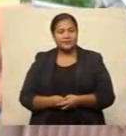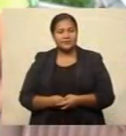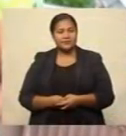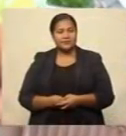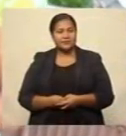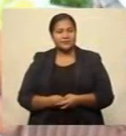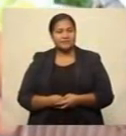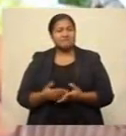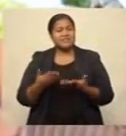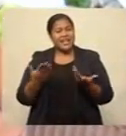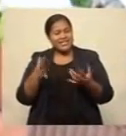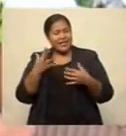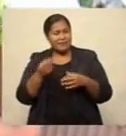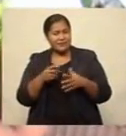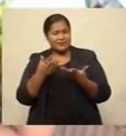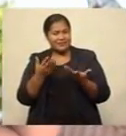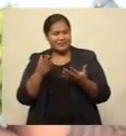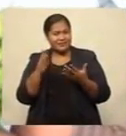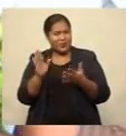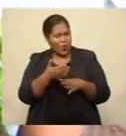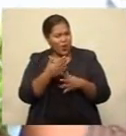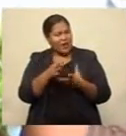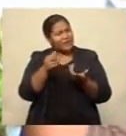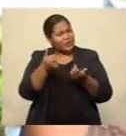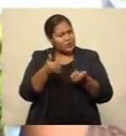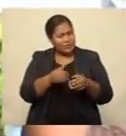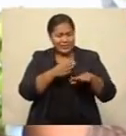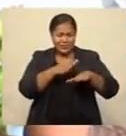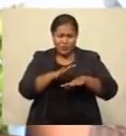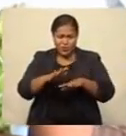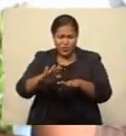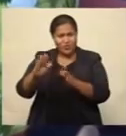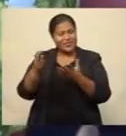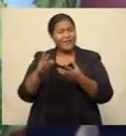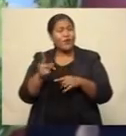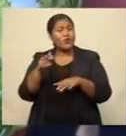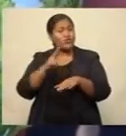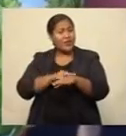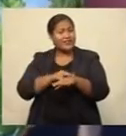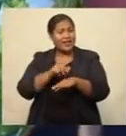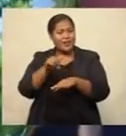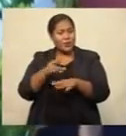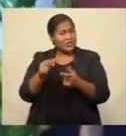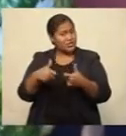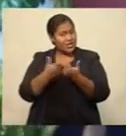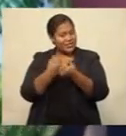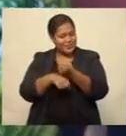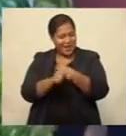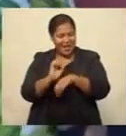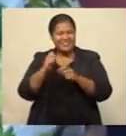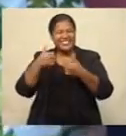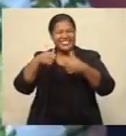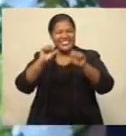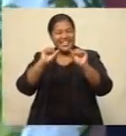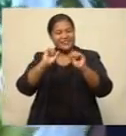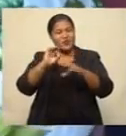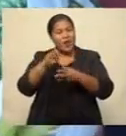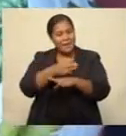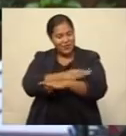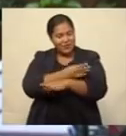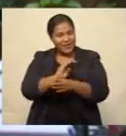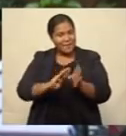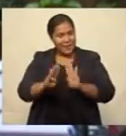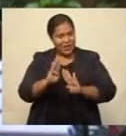It hasn't been all smooth sailing for Dr. Mangubhai. The challenges helped her become a successful marine biologist.